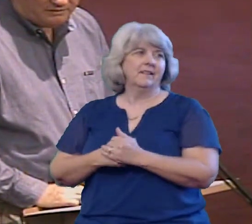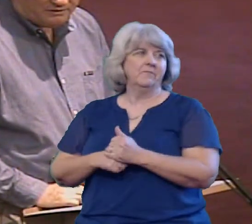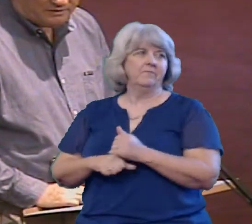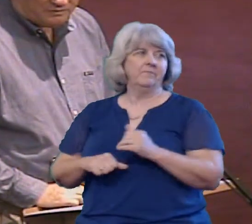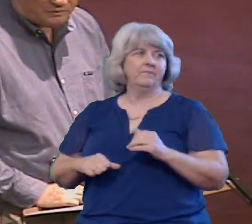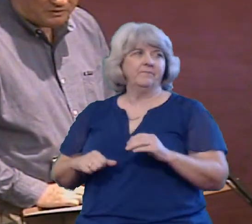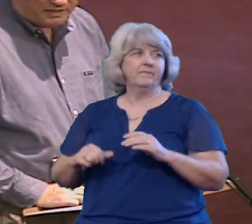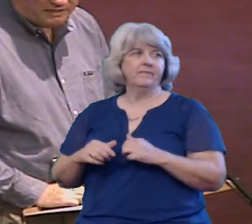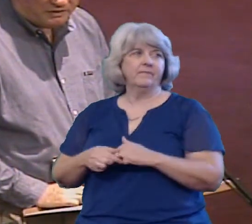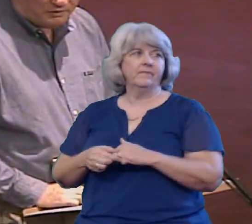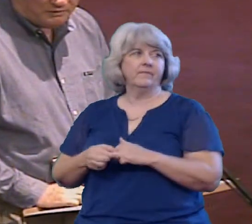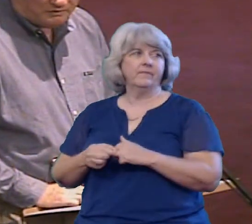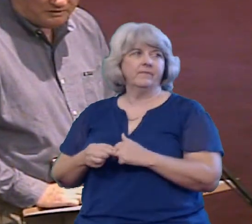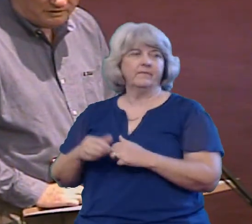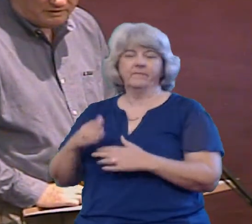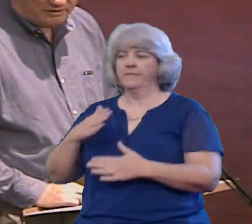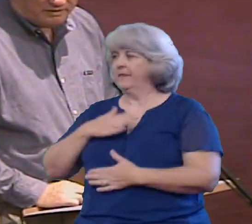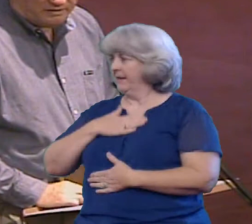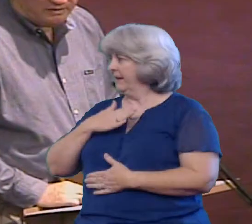And we're glad he's here.